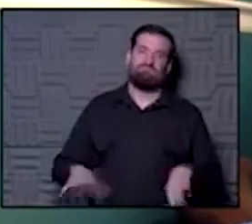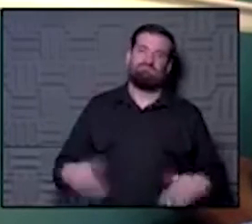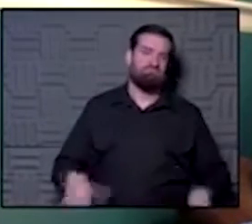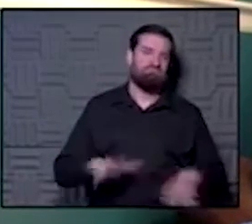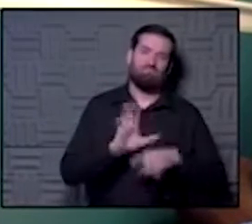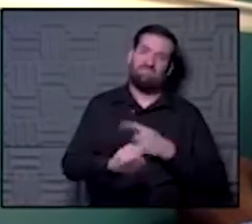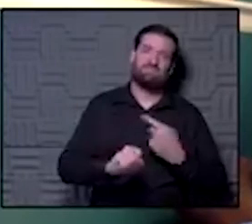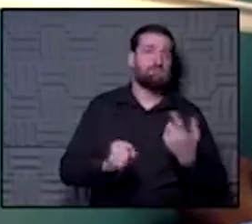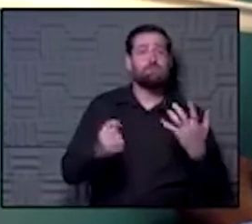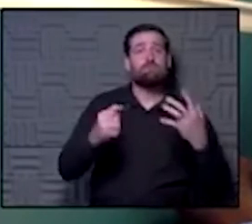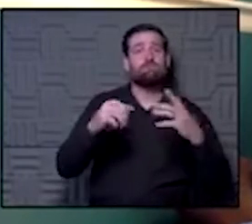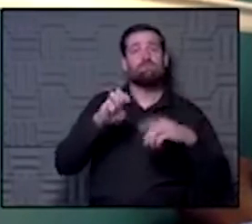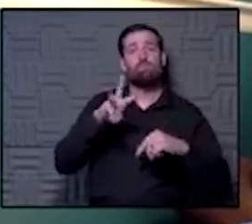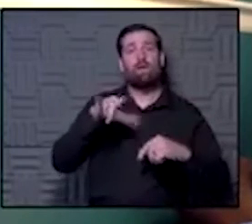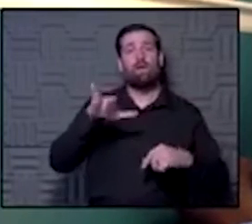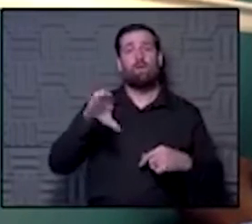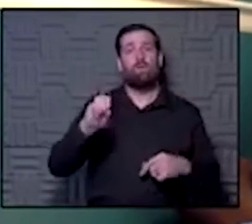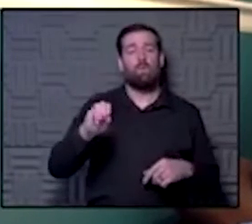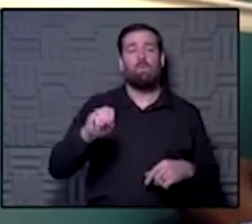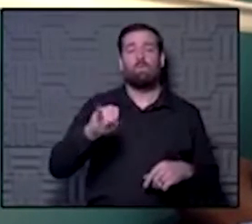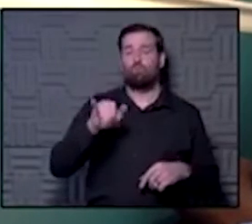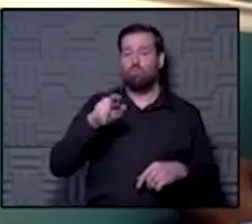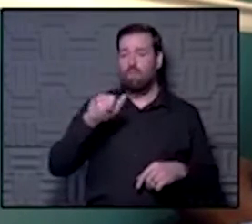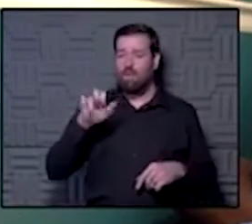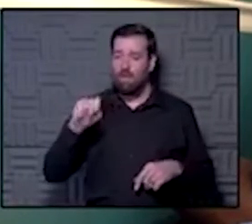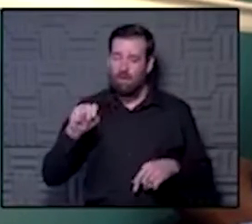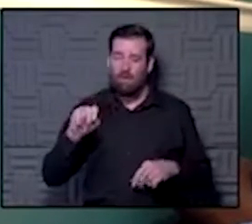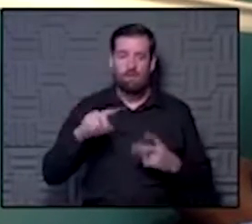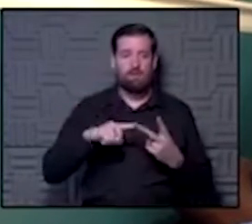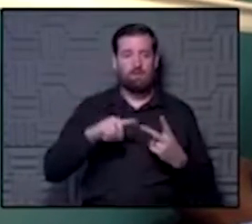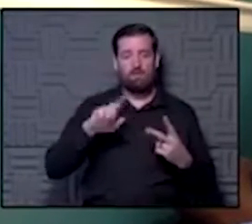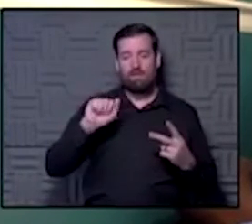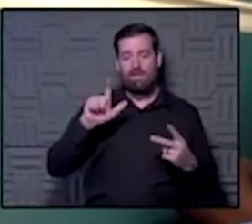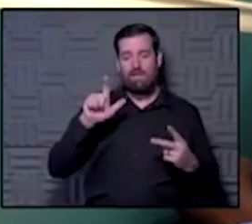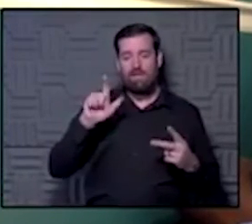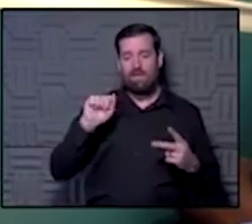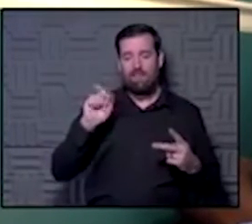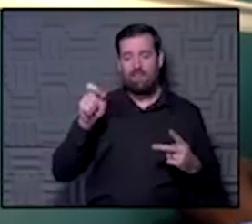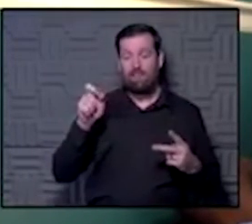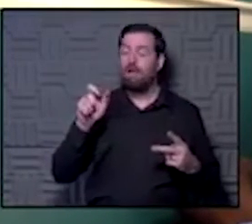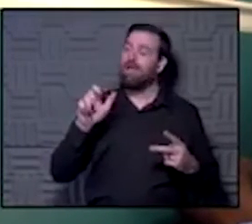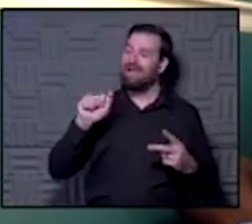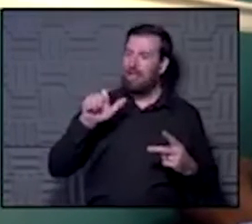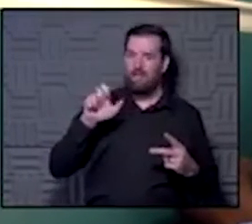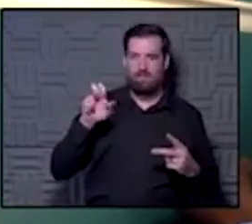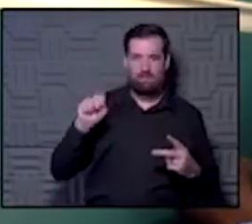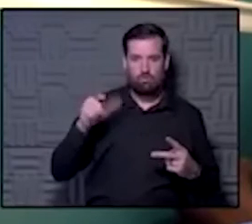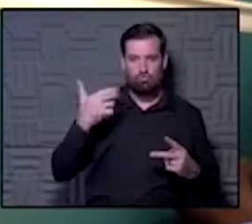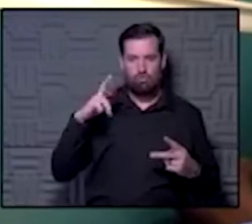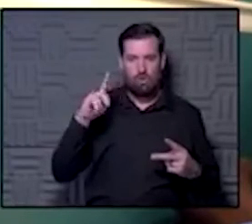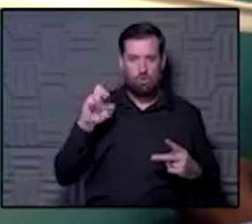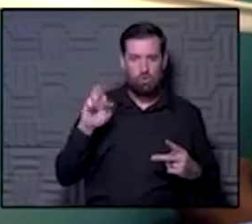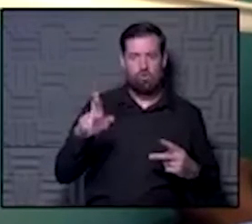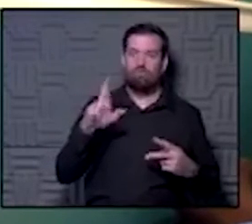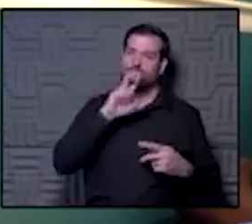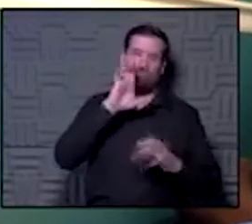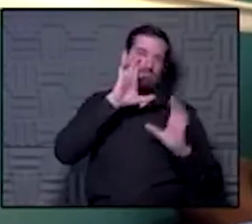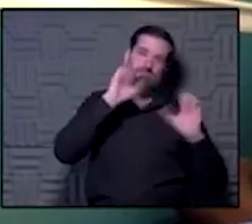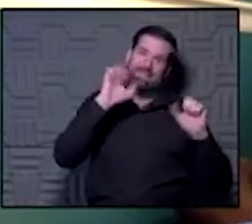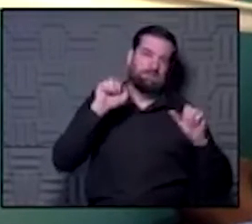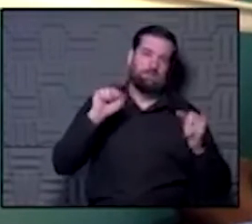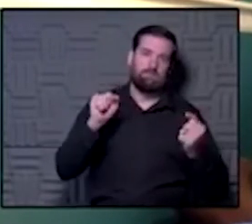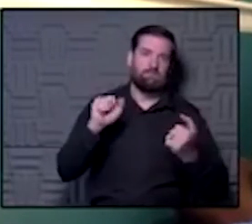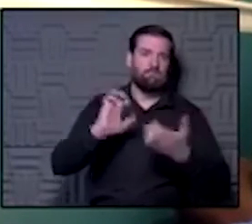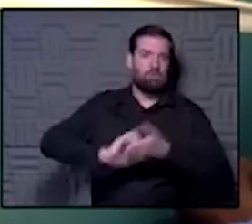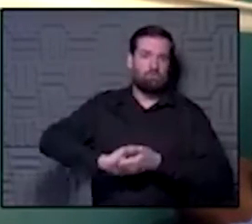Wendell County. Julianne, Allen, Greiner, they have been amazing to partner with. And then